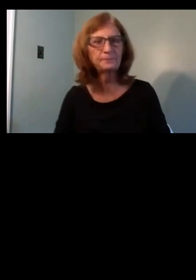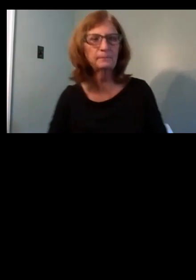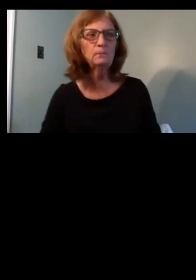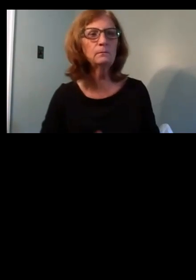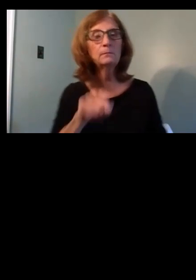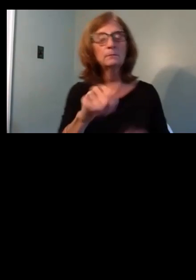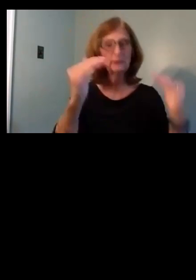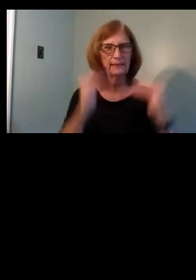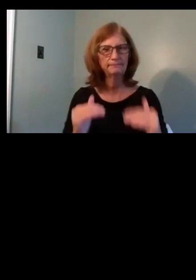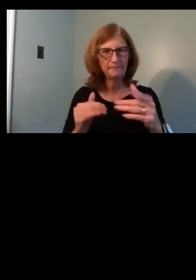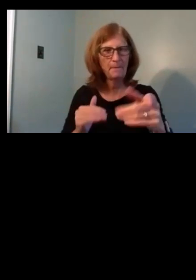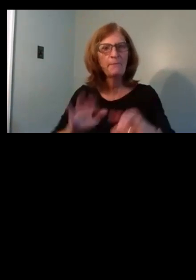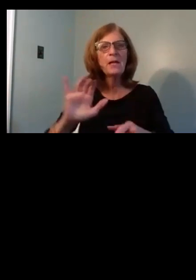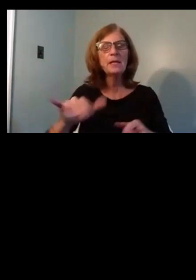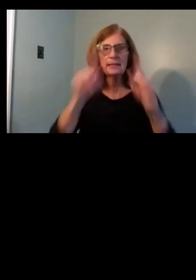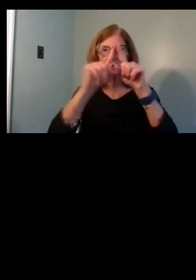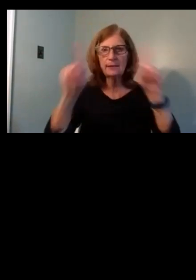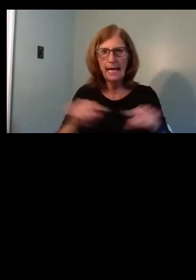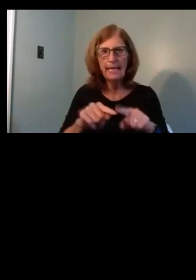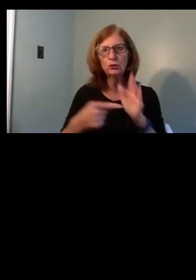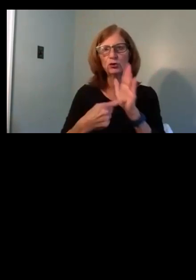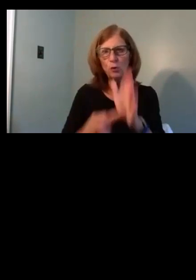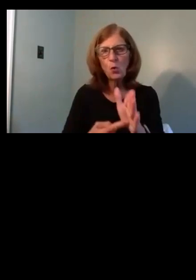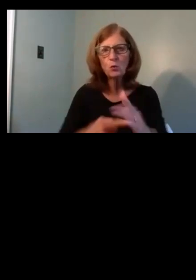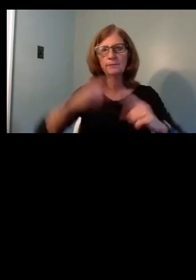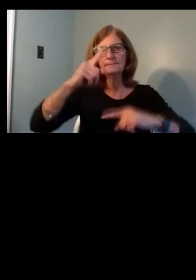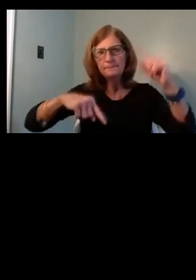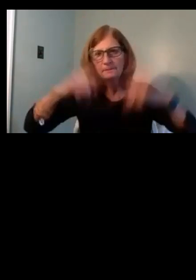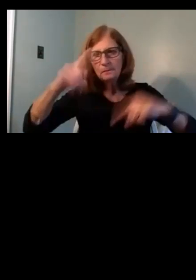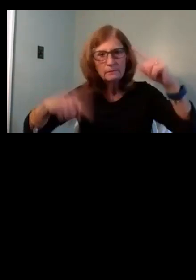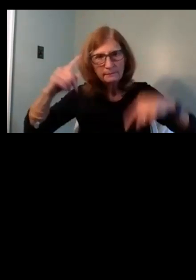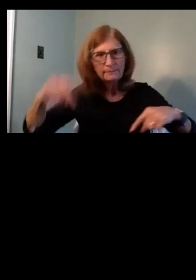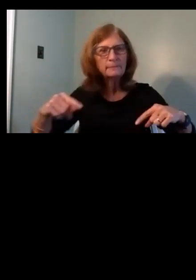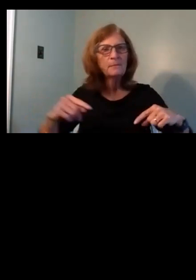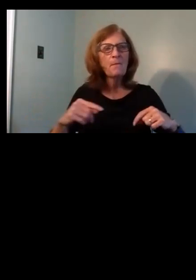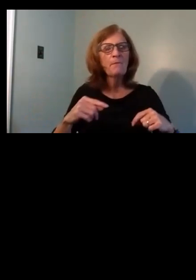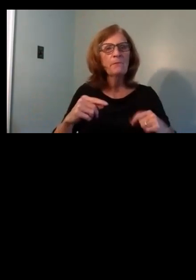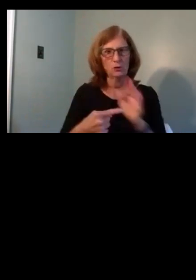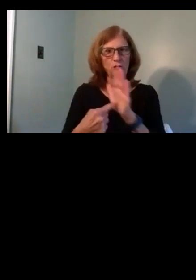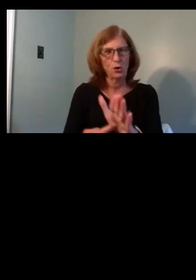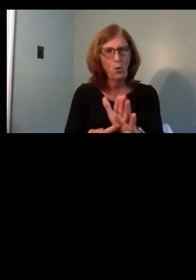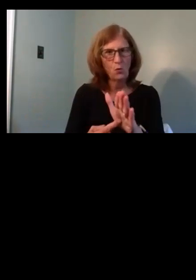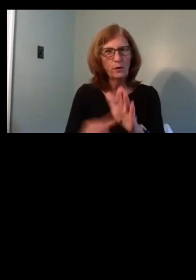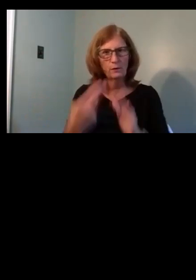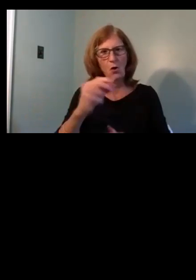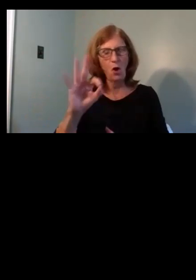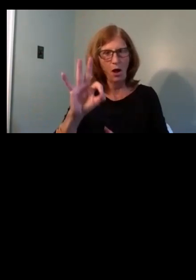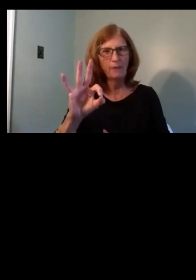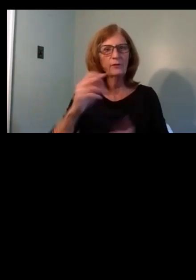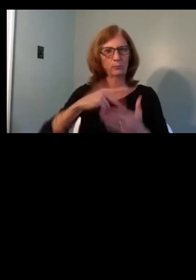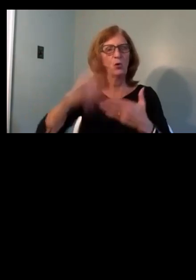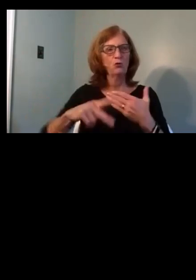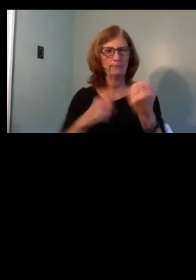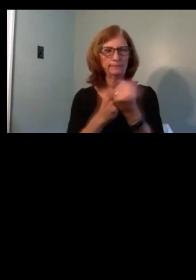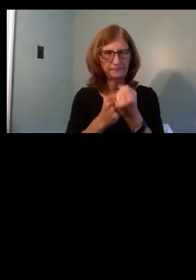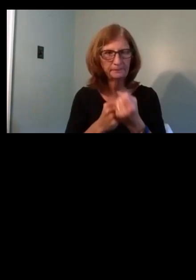This slide, um, shows how different groups ranked current and potential Hoff programs. So, for example,